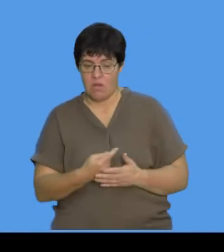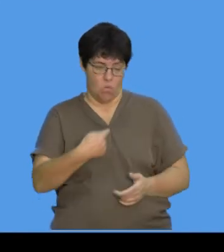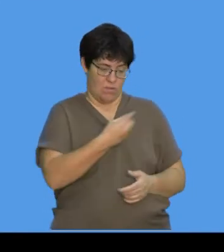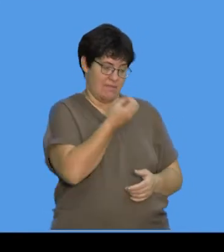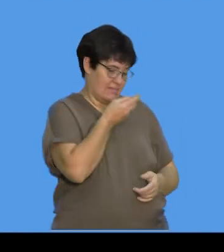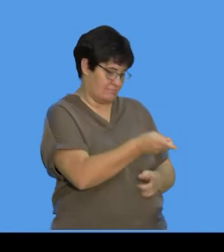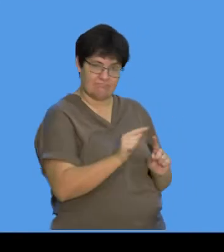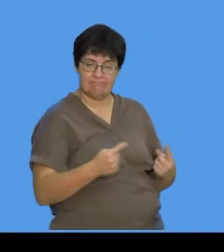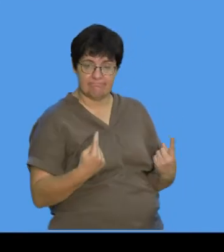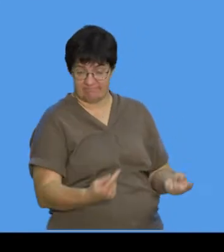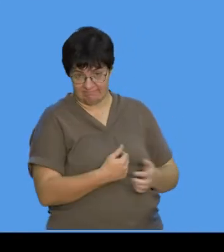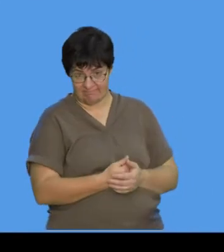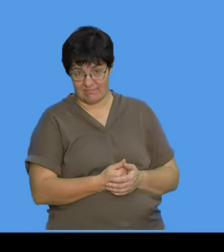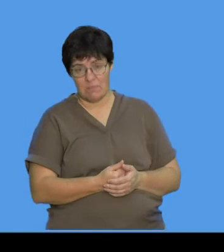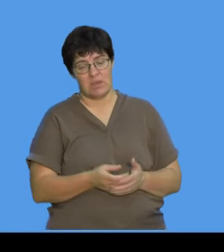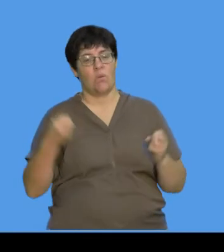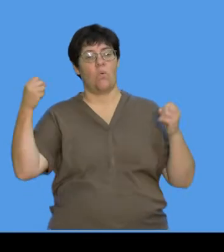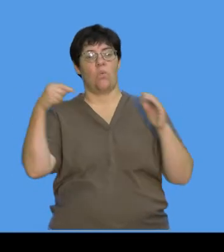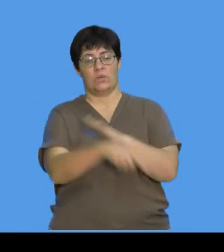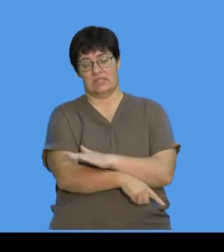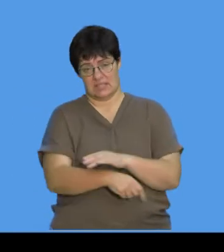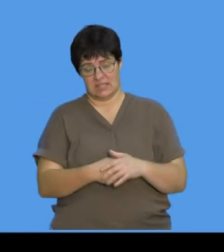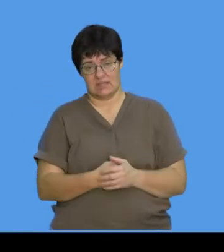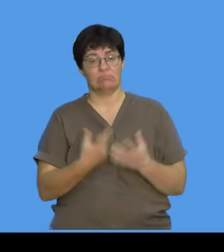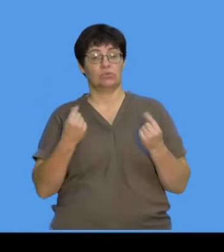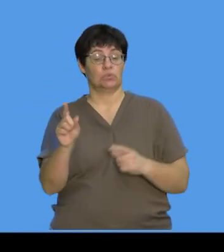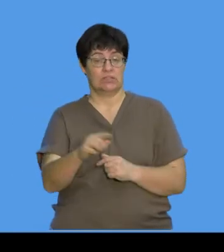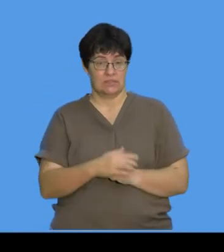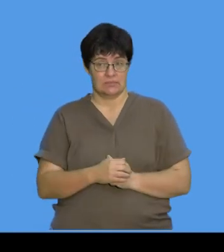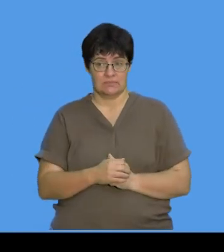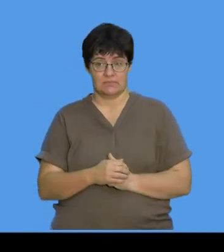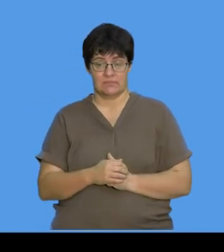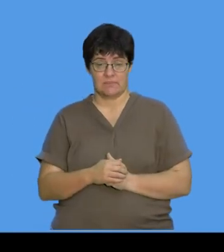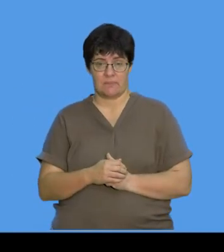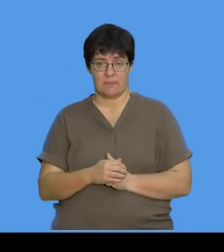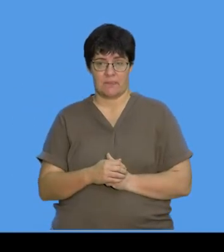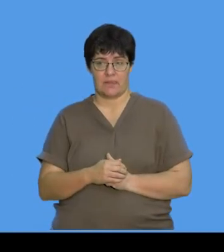sell it, and we can't eat it, so it's going to be a waste. So, what do they do?